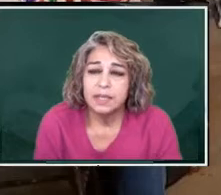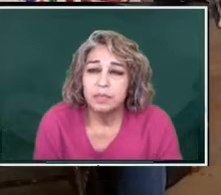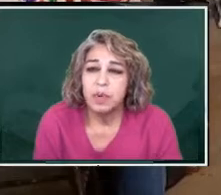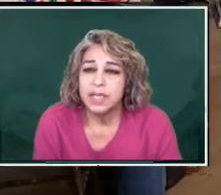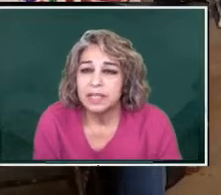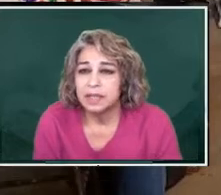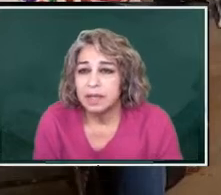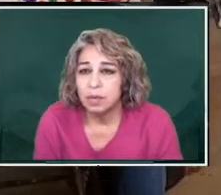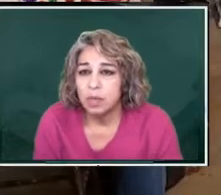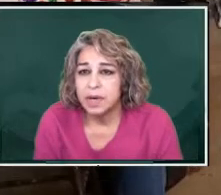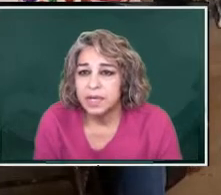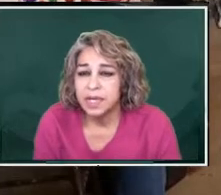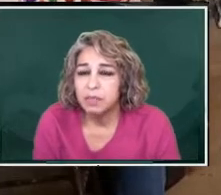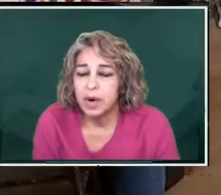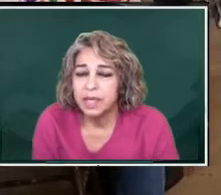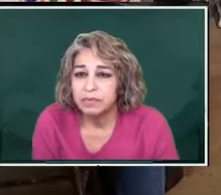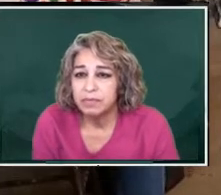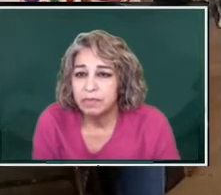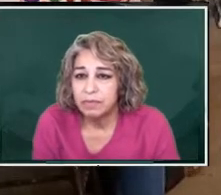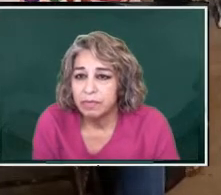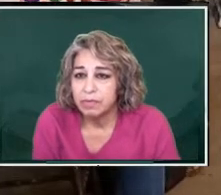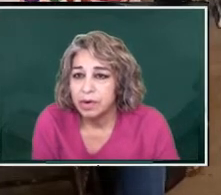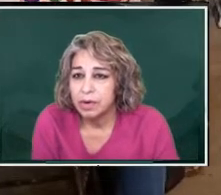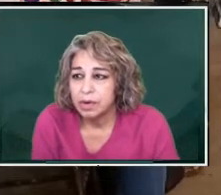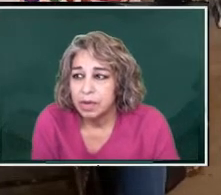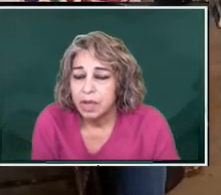What is the price, warrantied price?